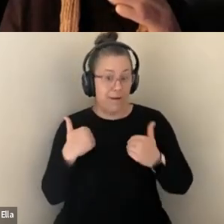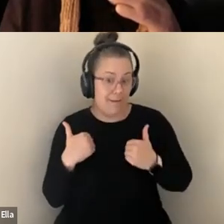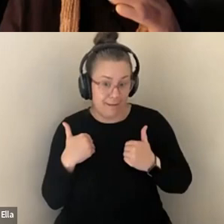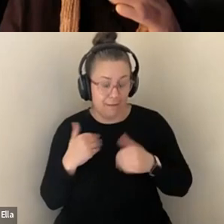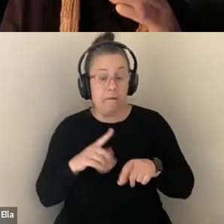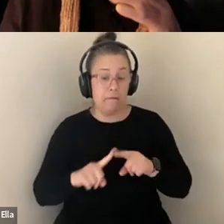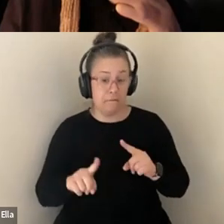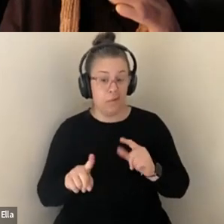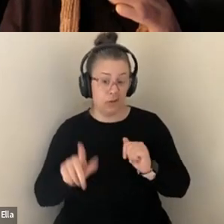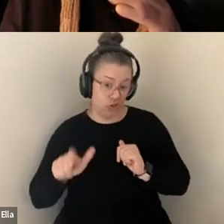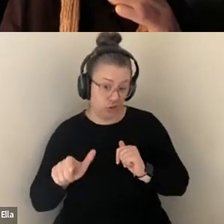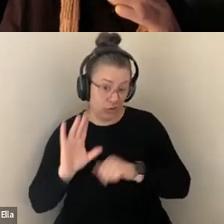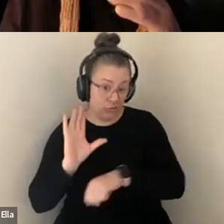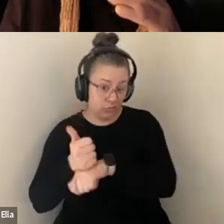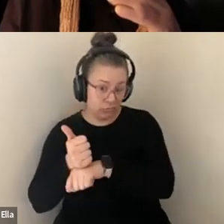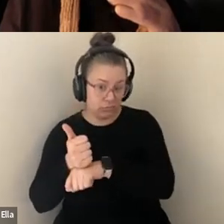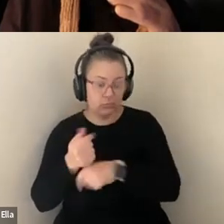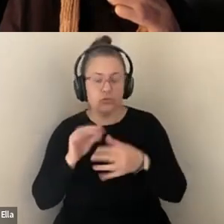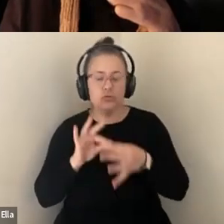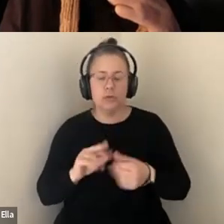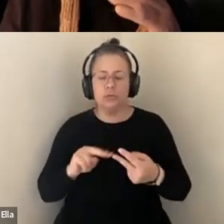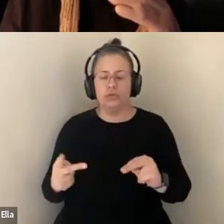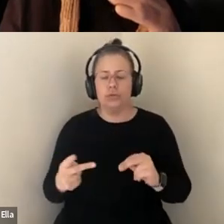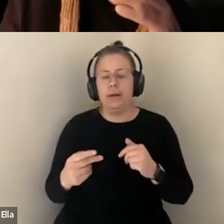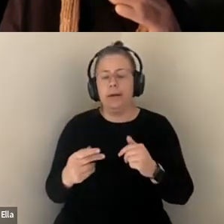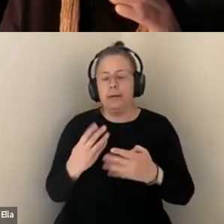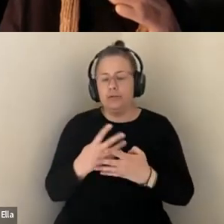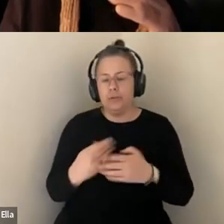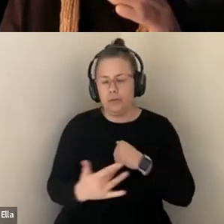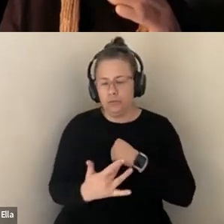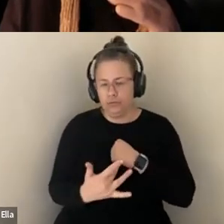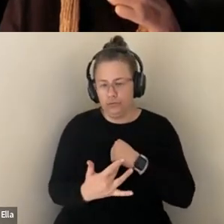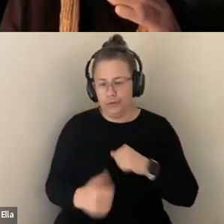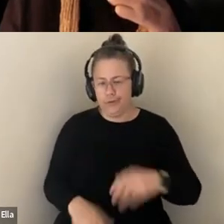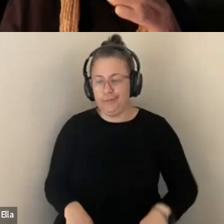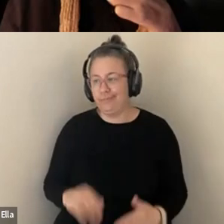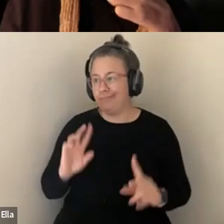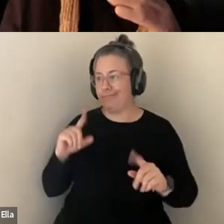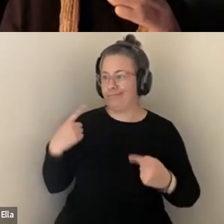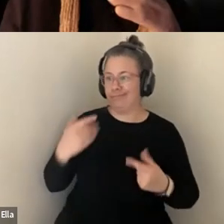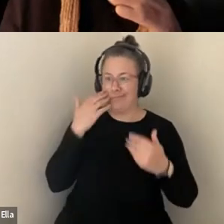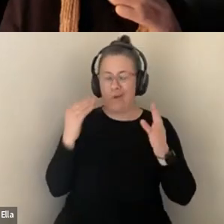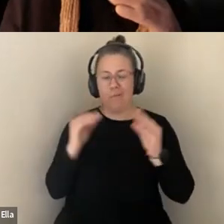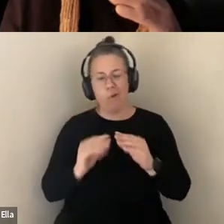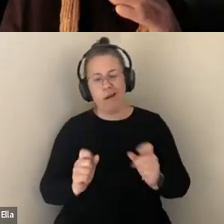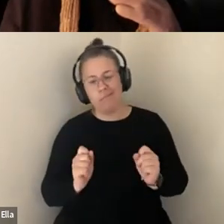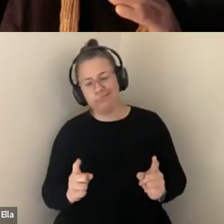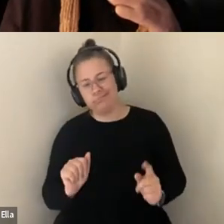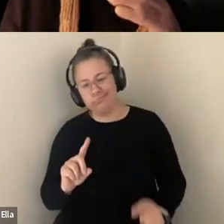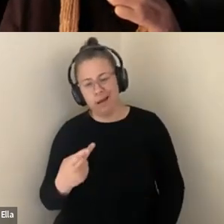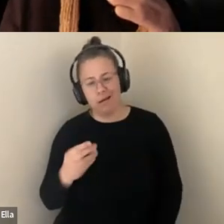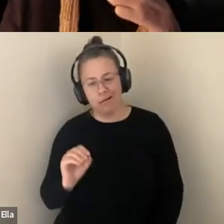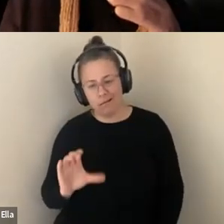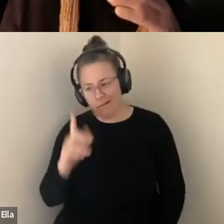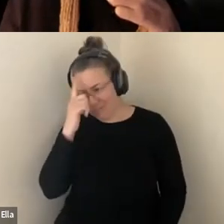TECHNOLOGIES. WE KNOW THAT THERE'S BEEN MORE OF A KIND OF AD HOC OR EVEN STATE BY STATE APPROACH TO THIS. SO I DON'T KNOW